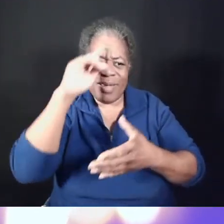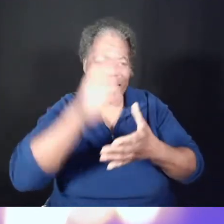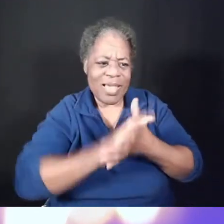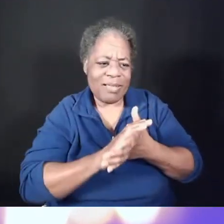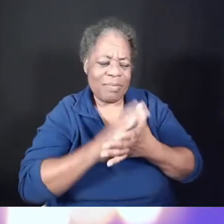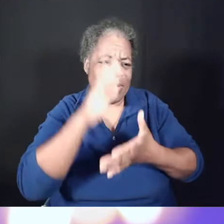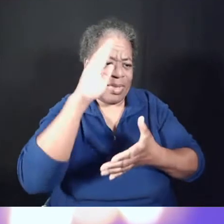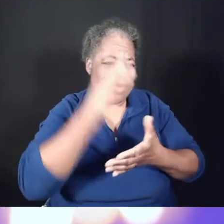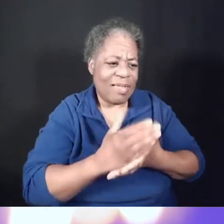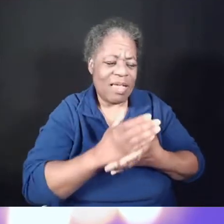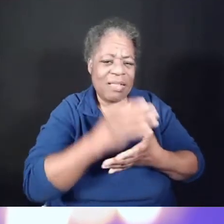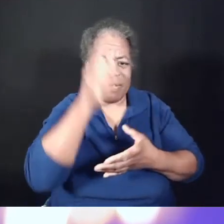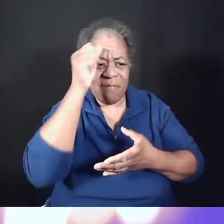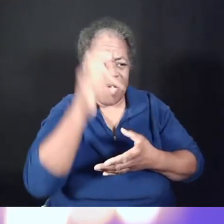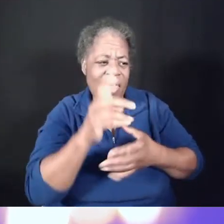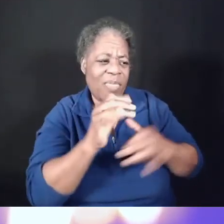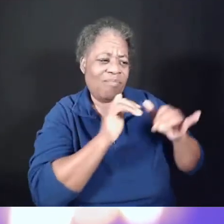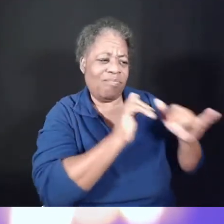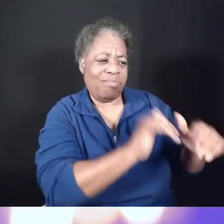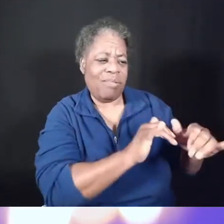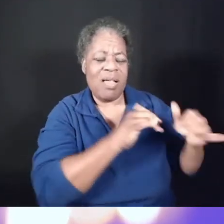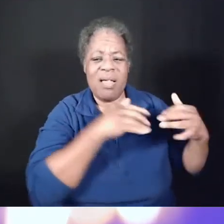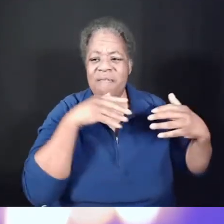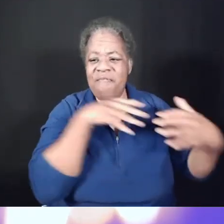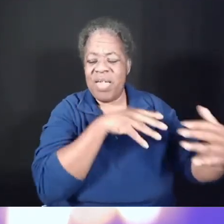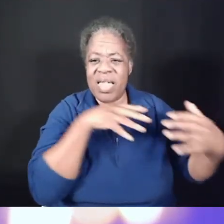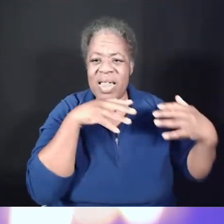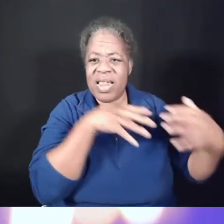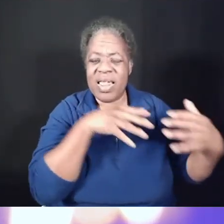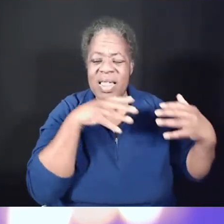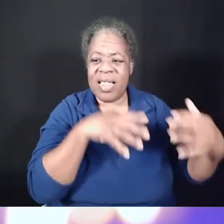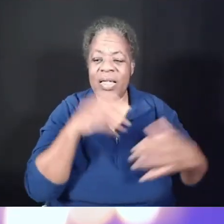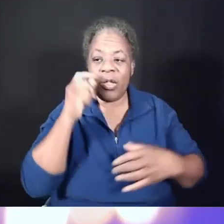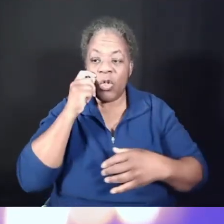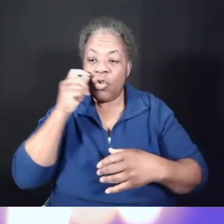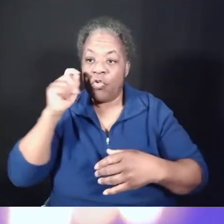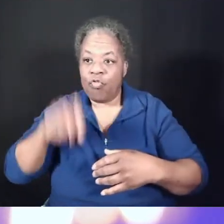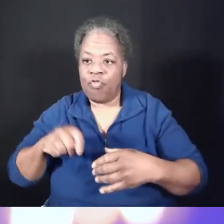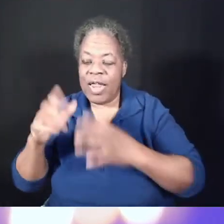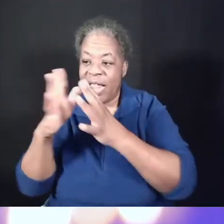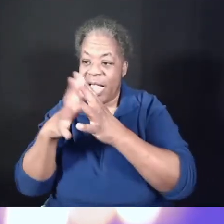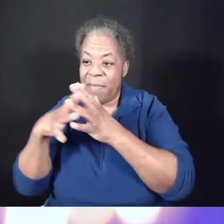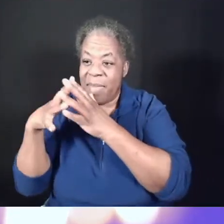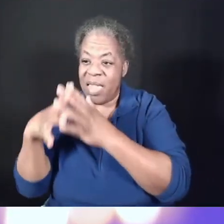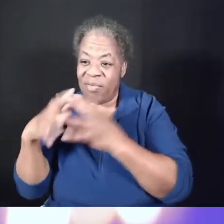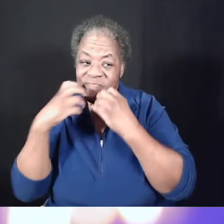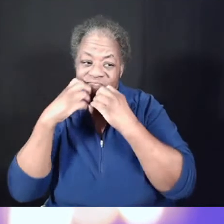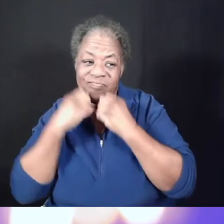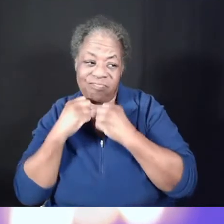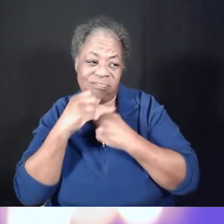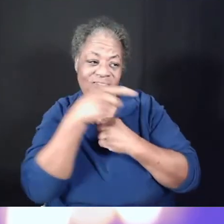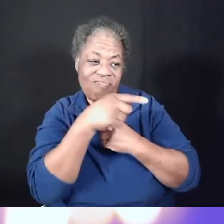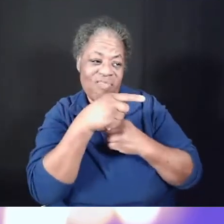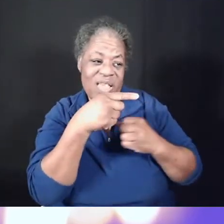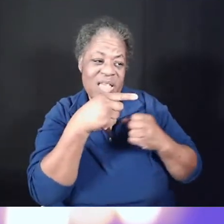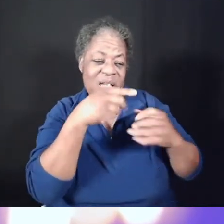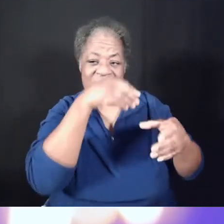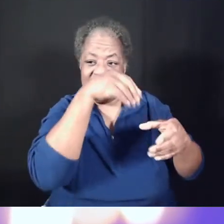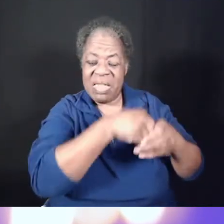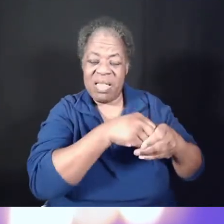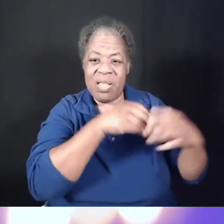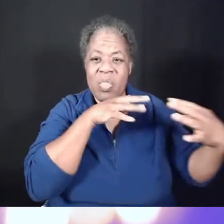fighting in the conflict. For Ukrainian-Americans who have loved ones caught in the war. Grant them courage,